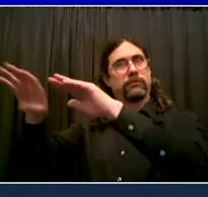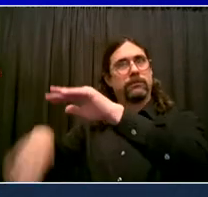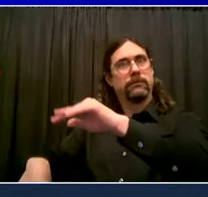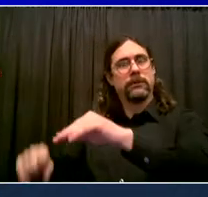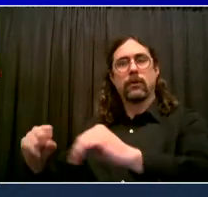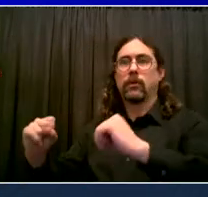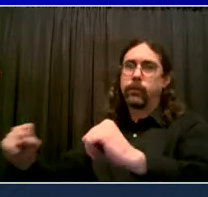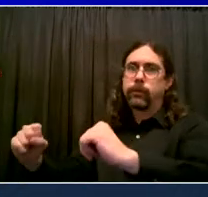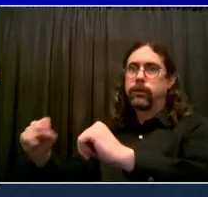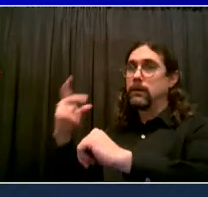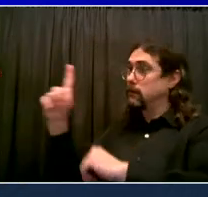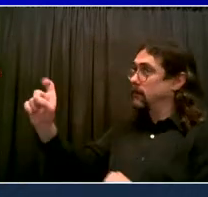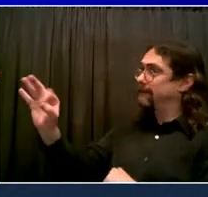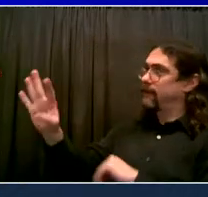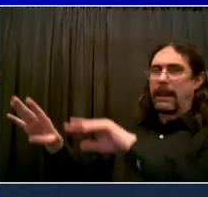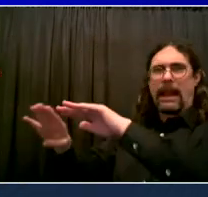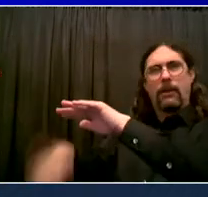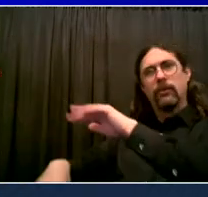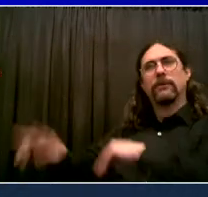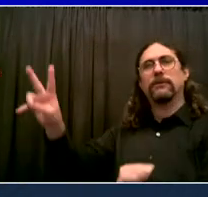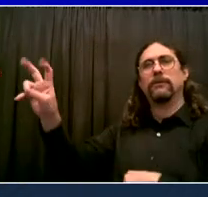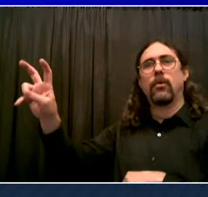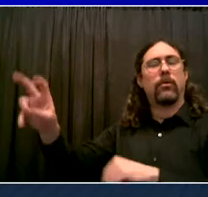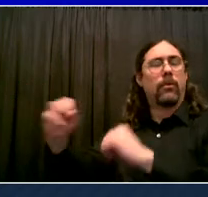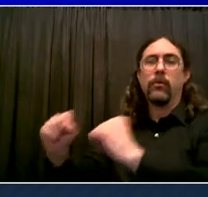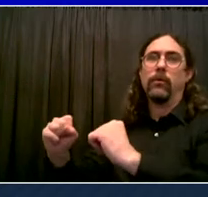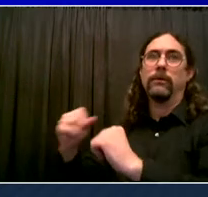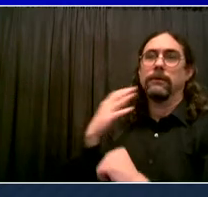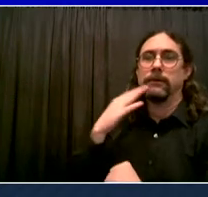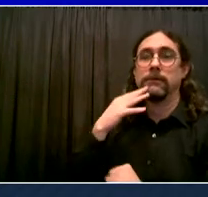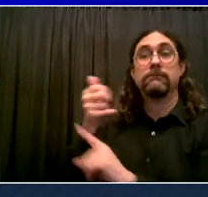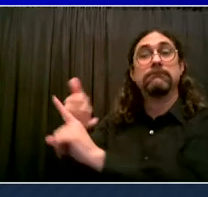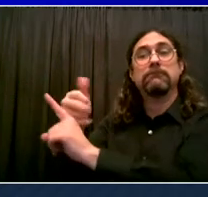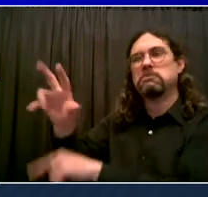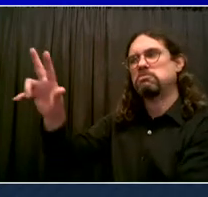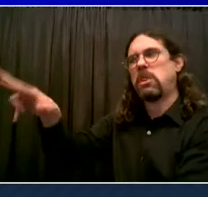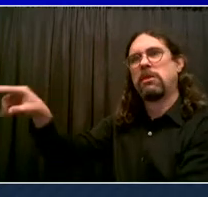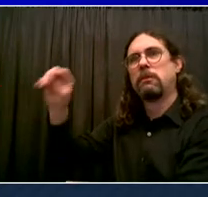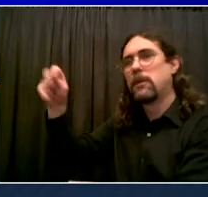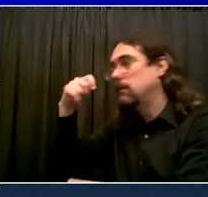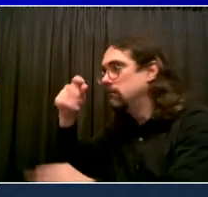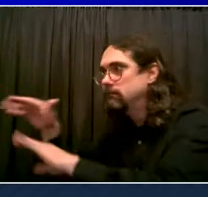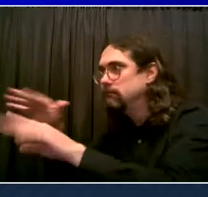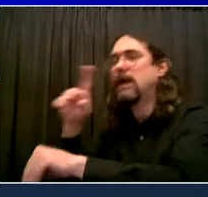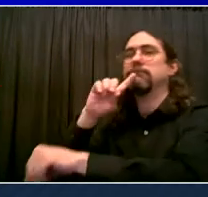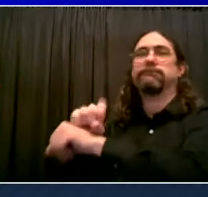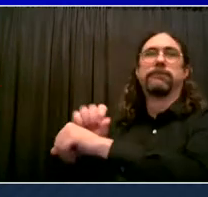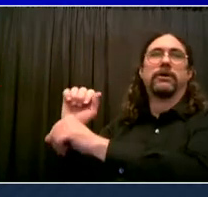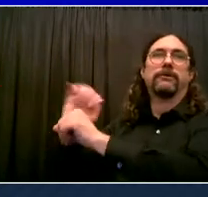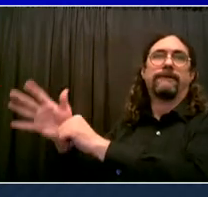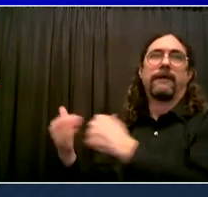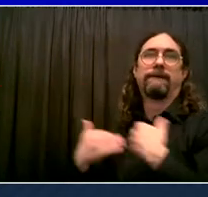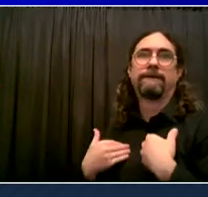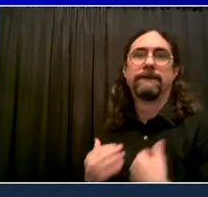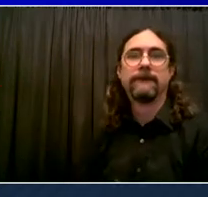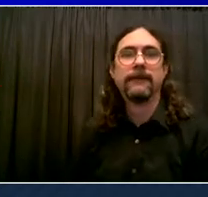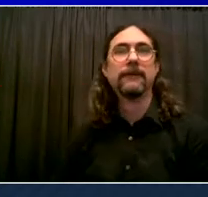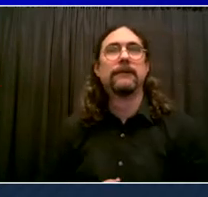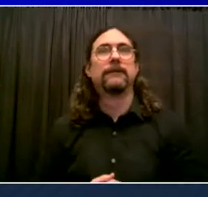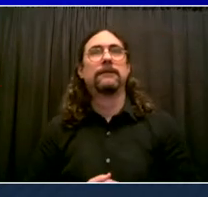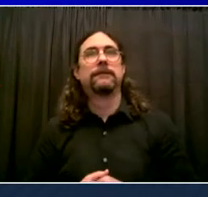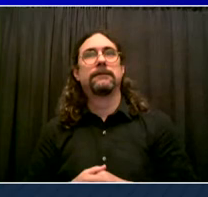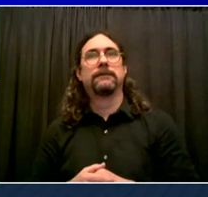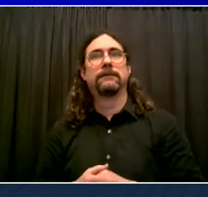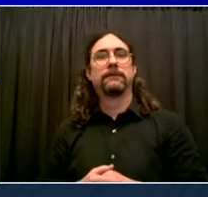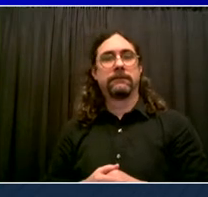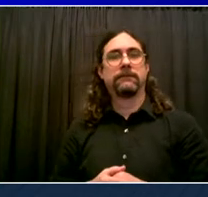194 patients. Confirmed positivity rate, again, this varies a lot by day, but encouraging 33.01%.